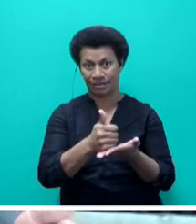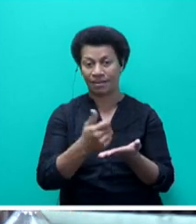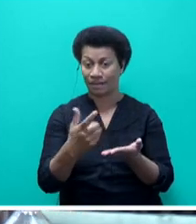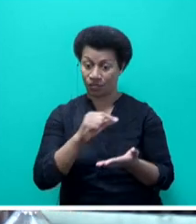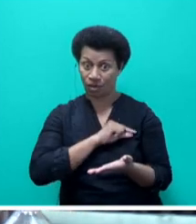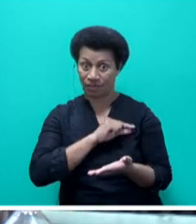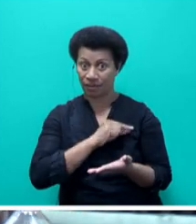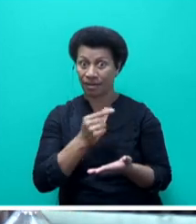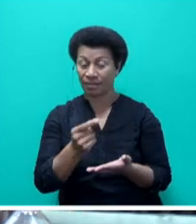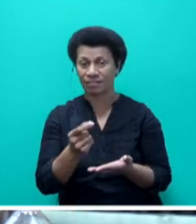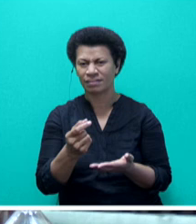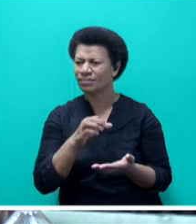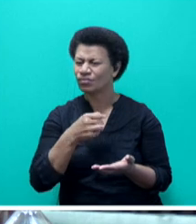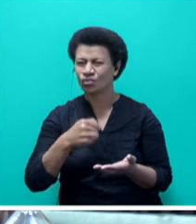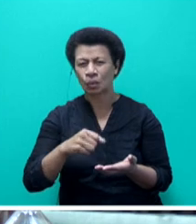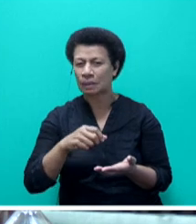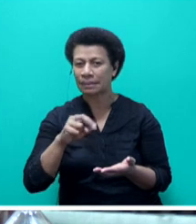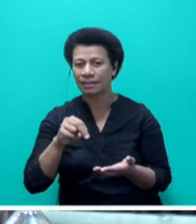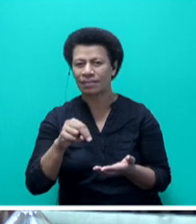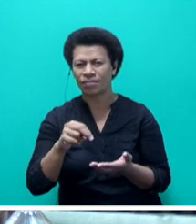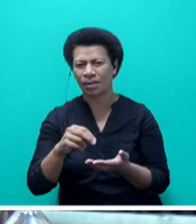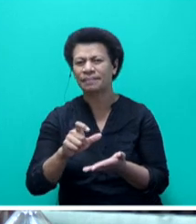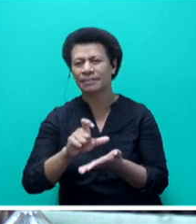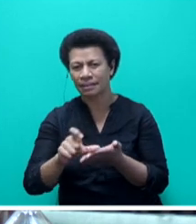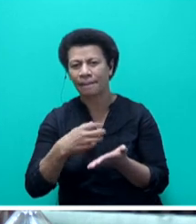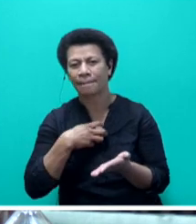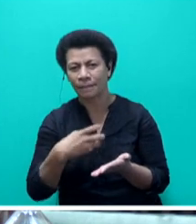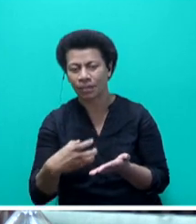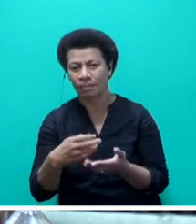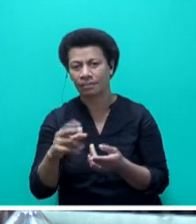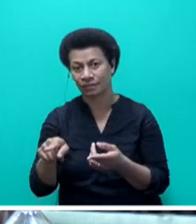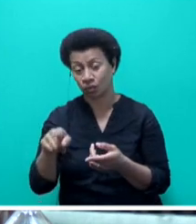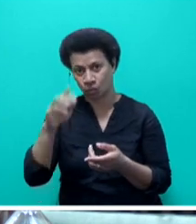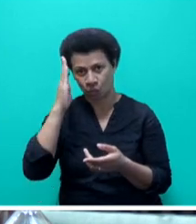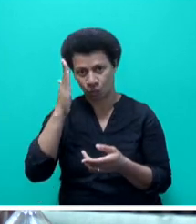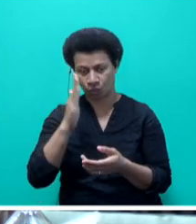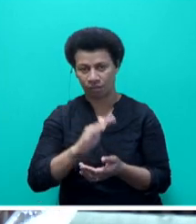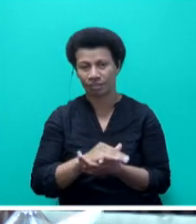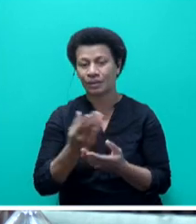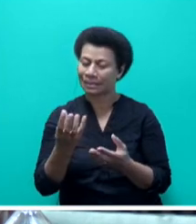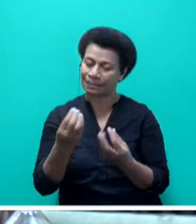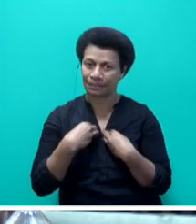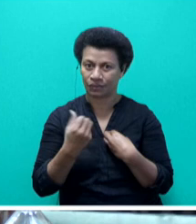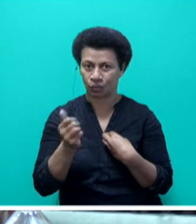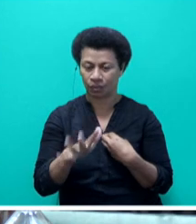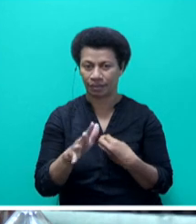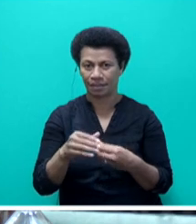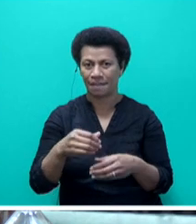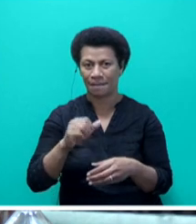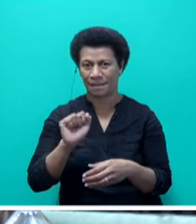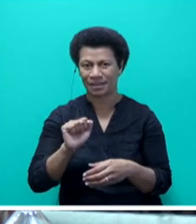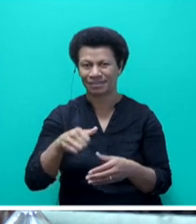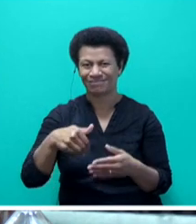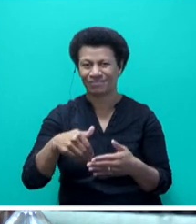assistance, there is no need for additional income verification by the parents or indeed by the school. Mr. Speaker, sir, parents can also apply online through the